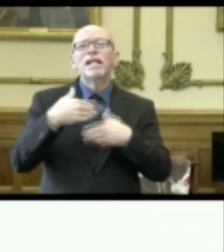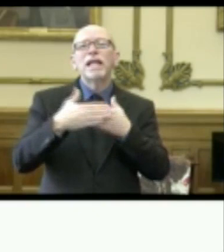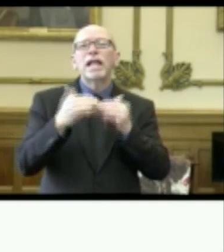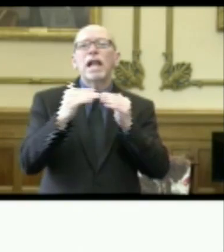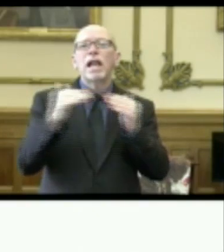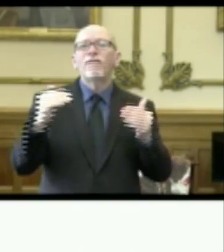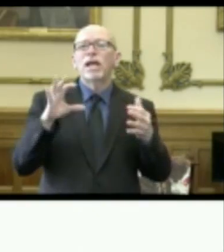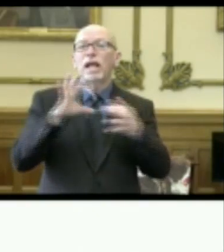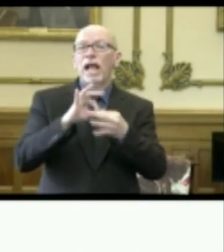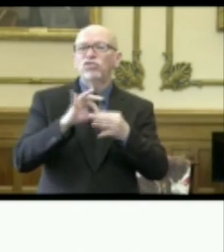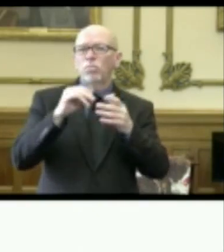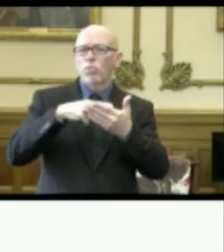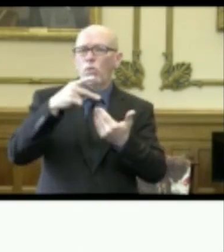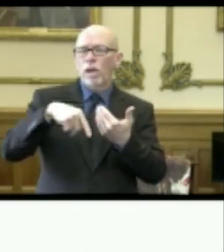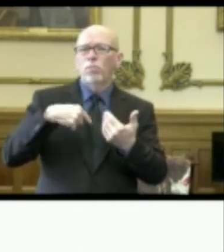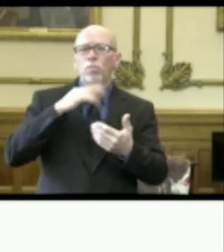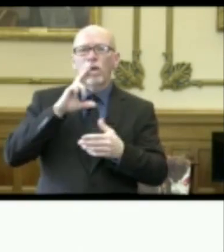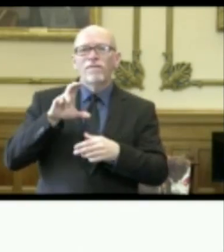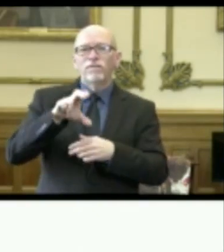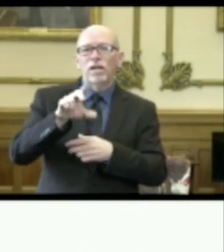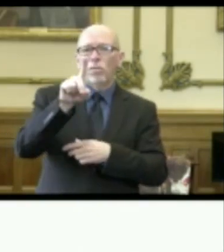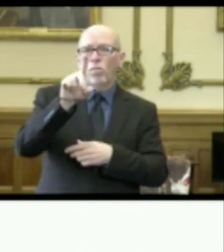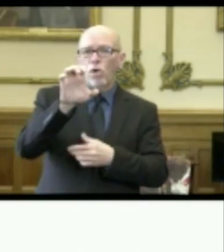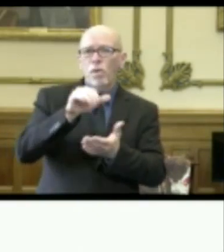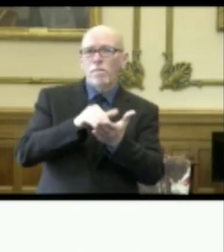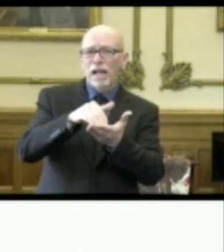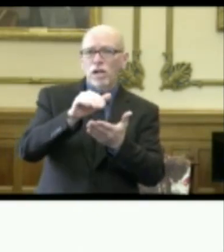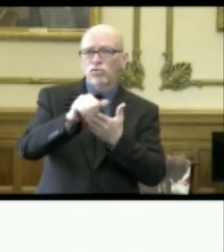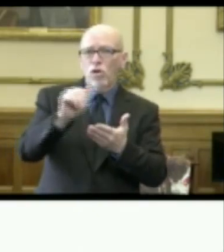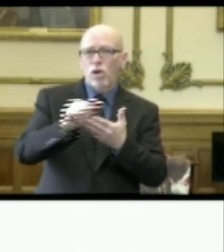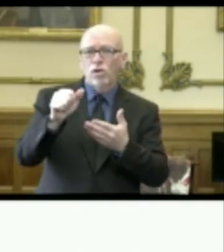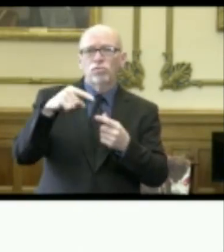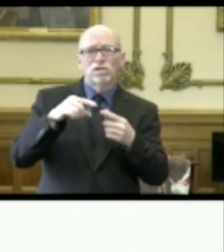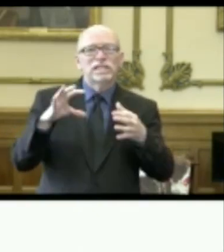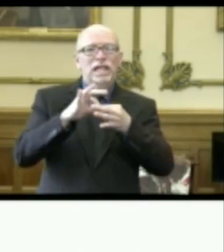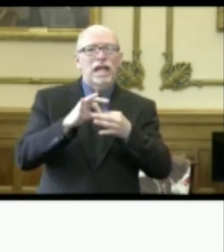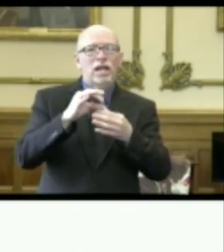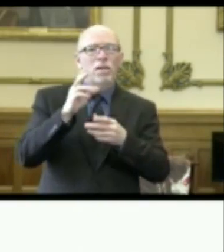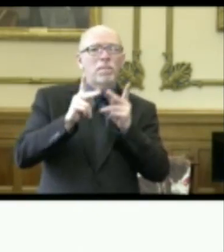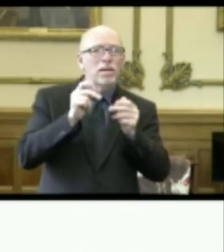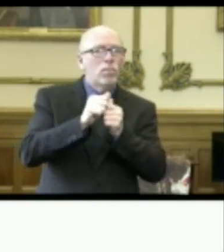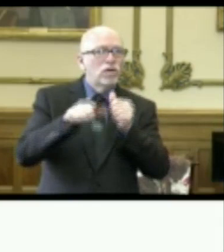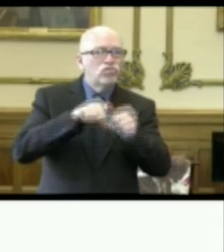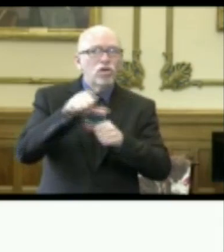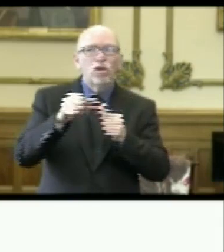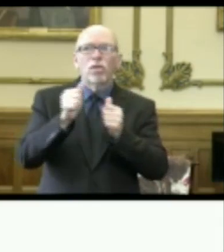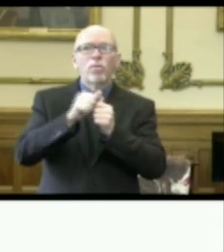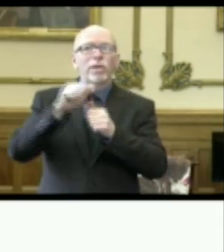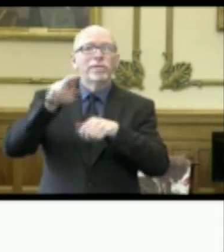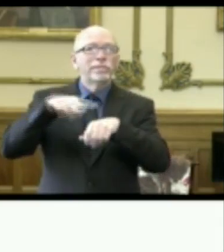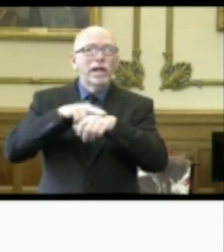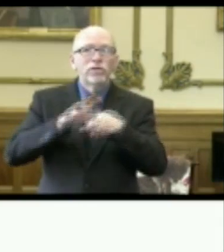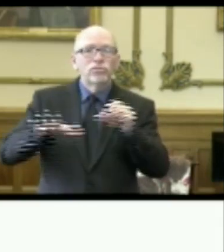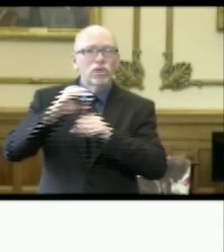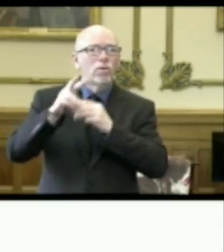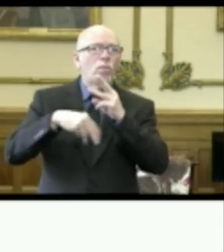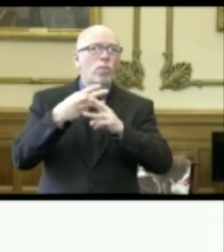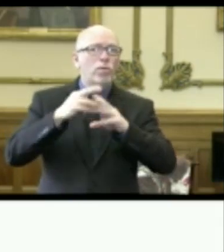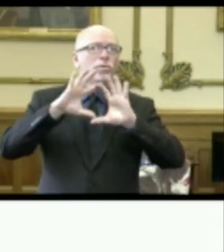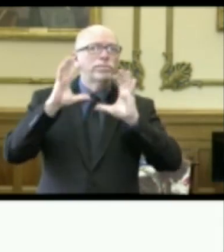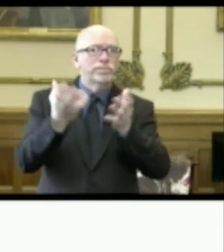we are investing $100 million to connect Hoosiers to each other, to the nation, and to the world.